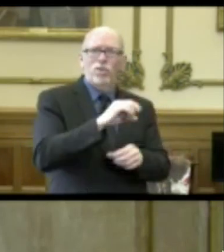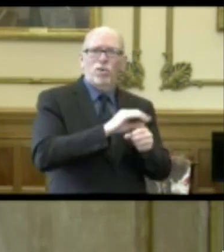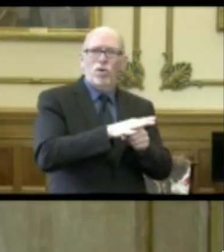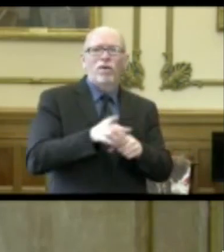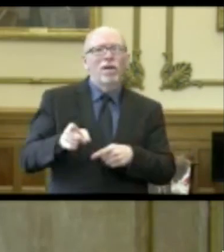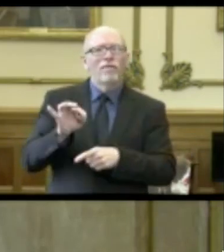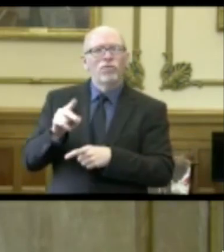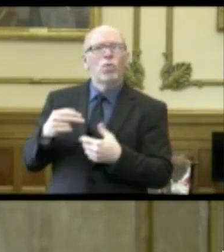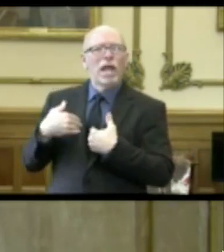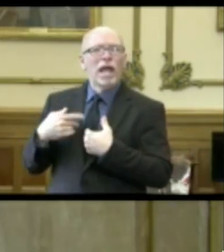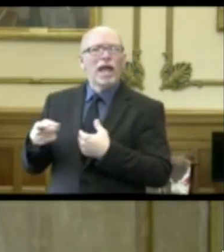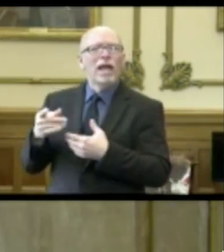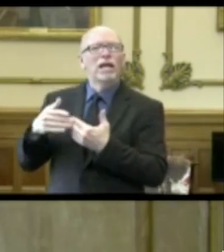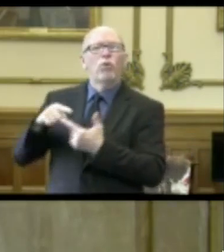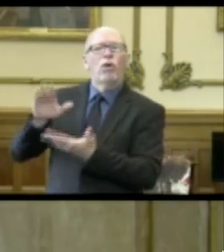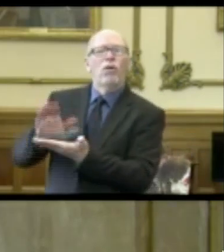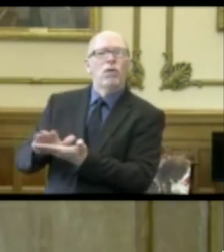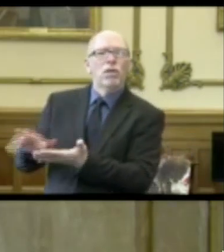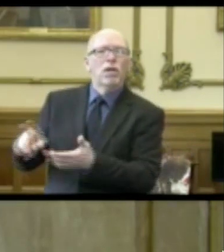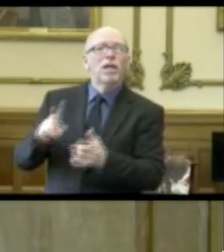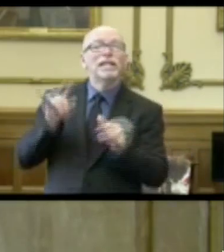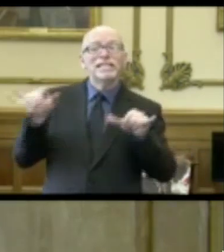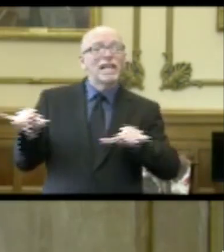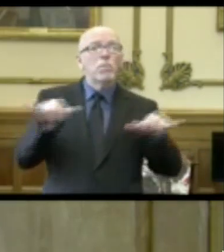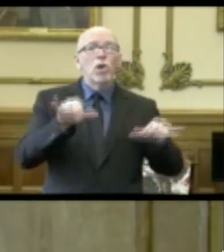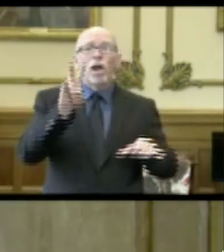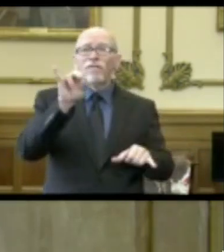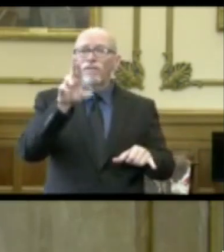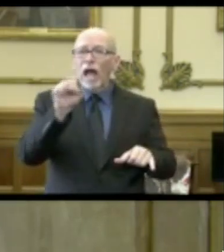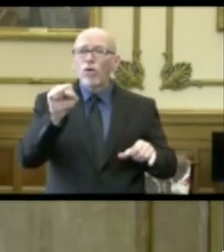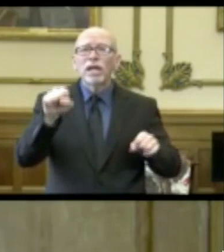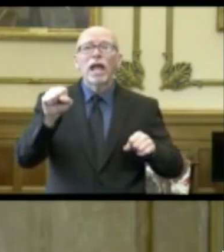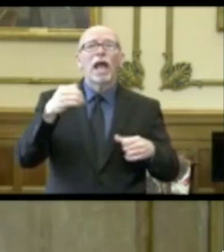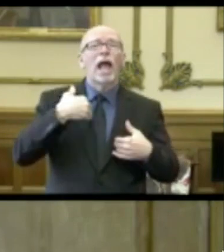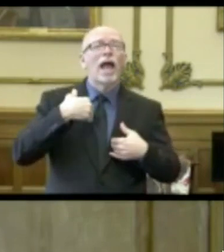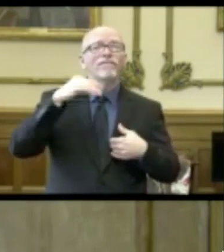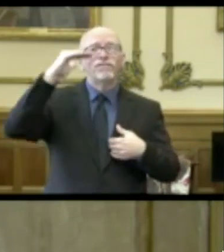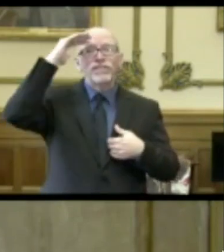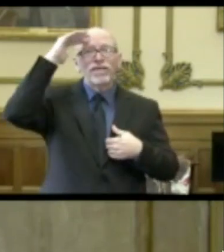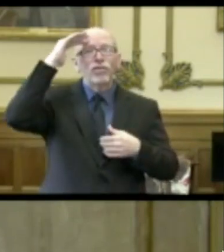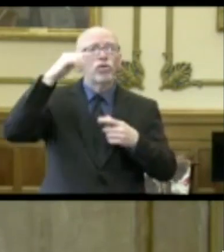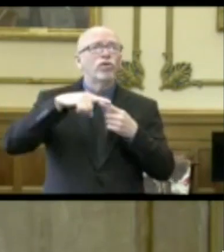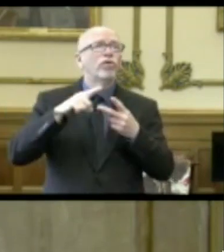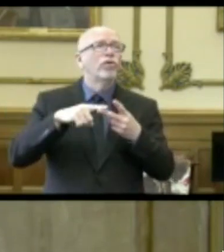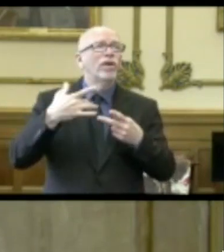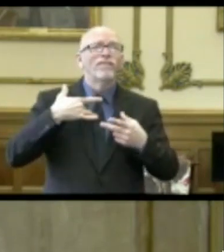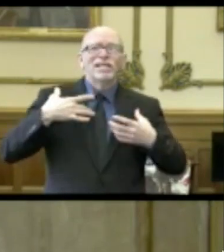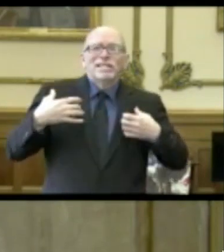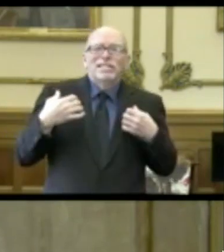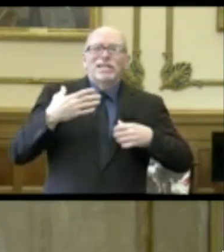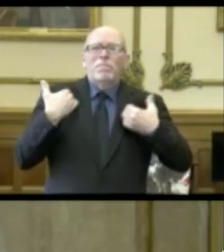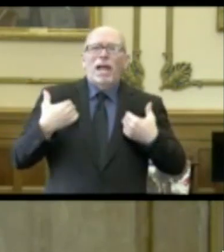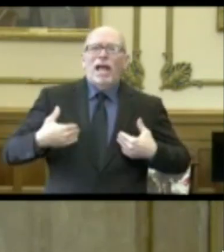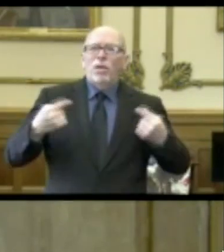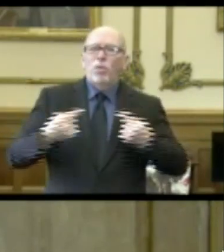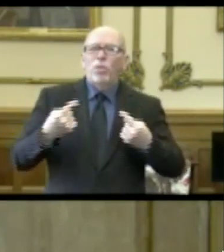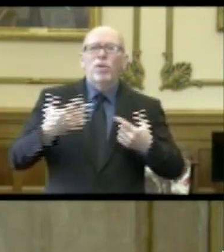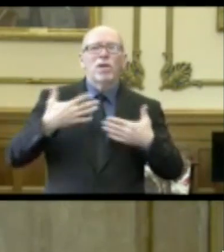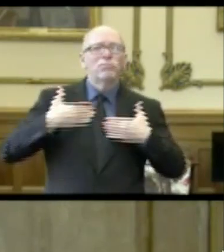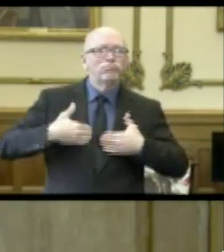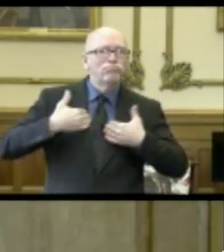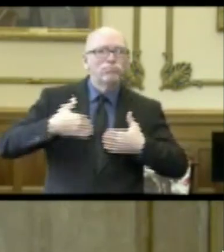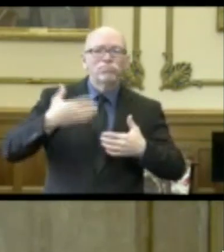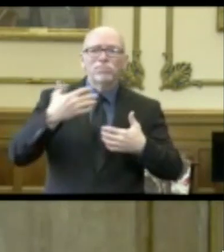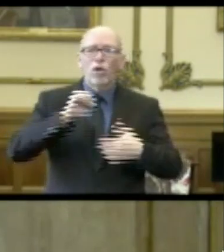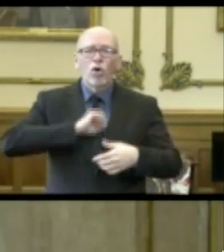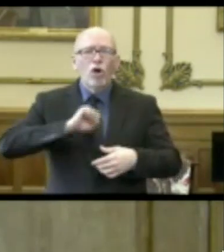though it is a similar virus in that you get muscle aches and you get fever and you can have the upper respiratory and lower respiratory infection,